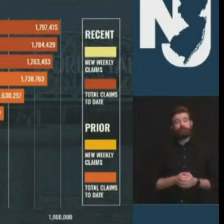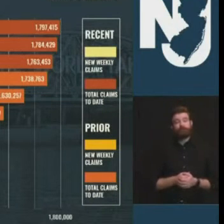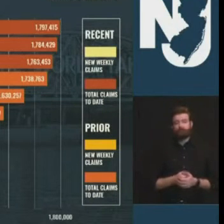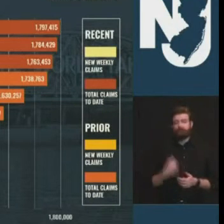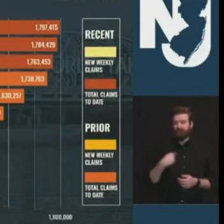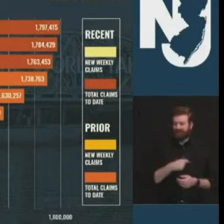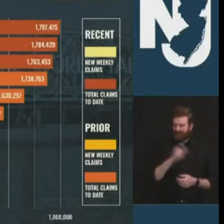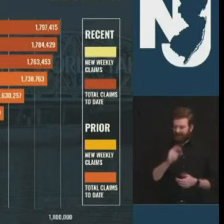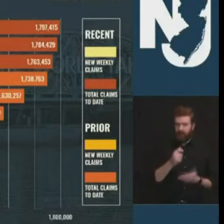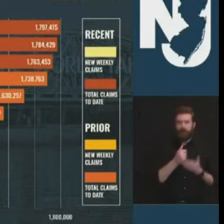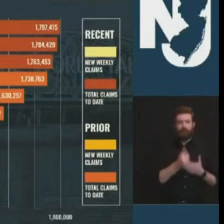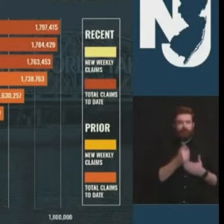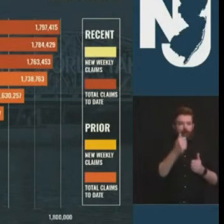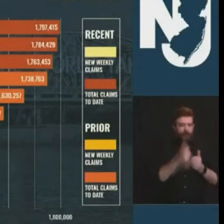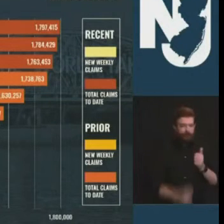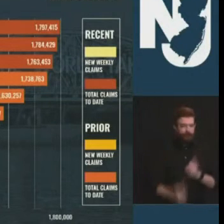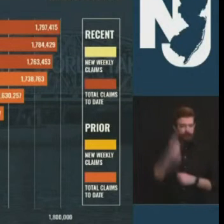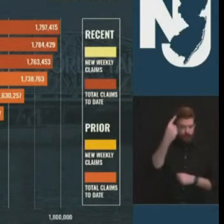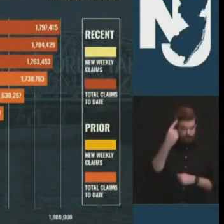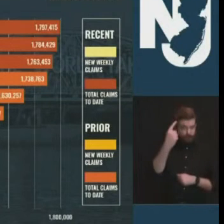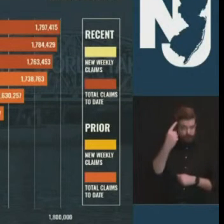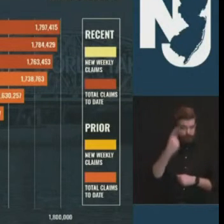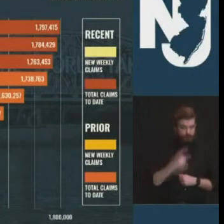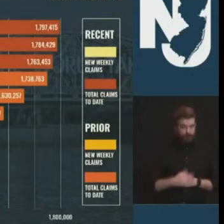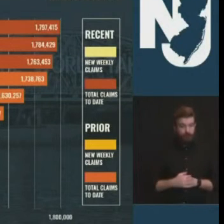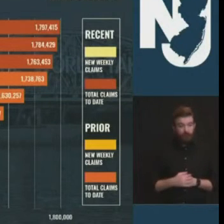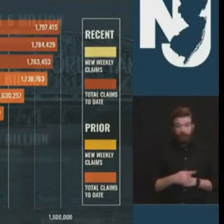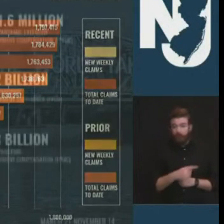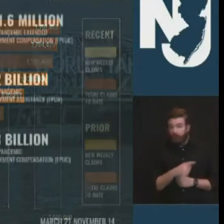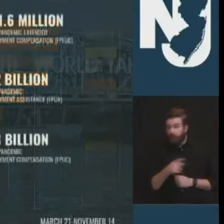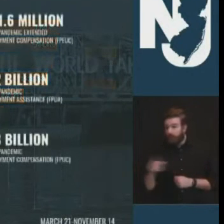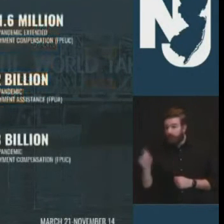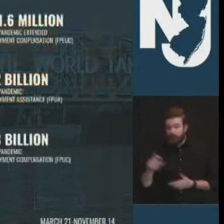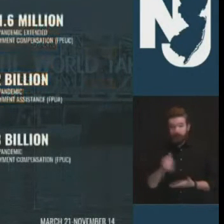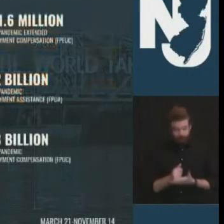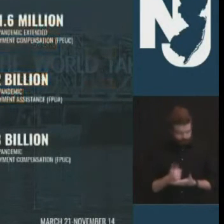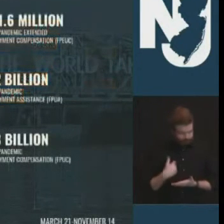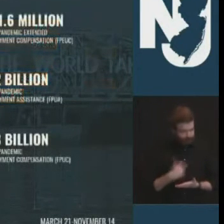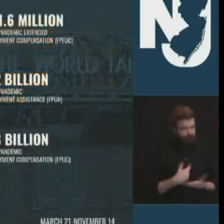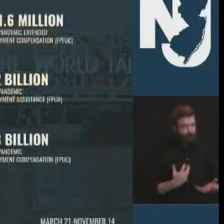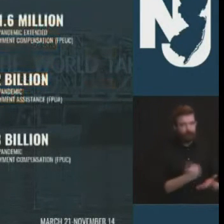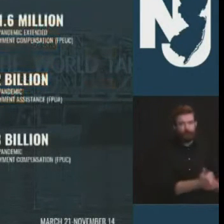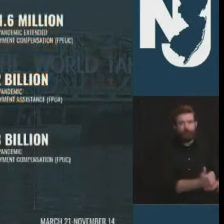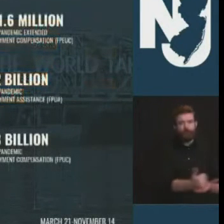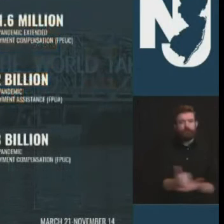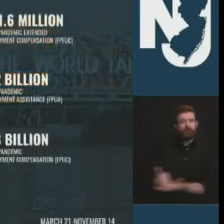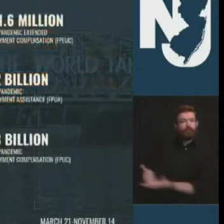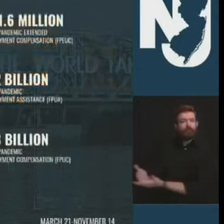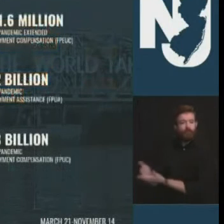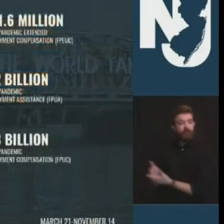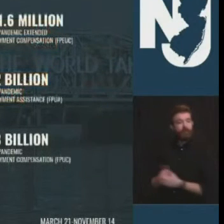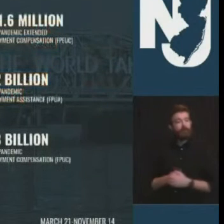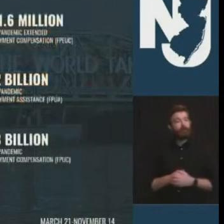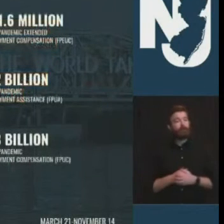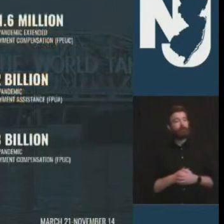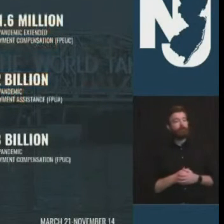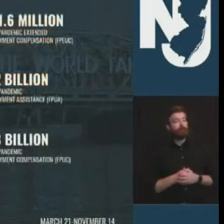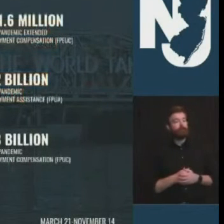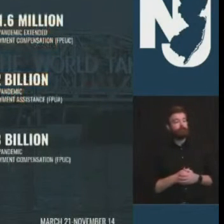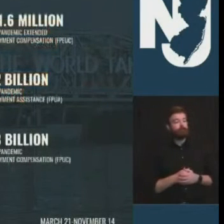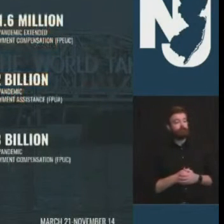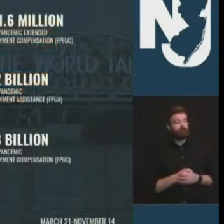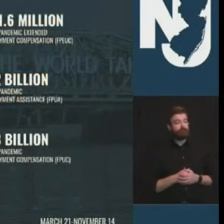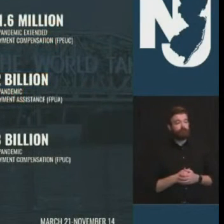single one of them and for the 1.5 million who have been deemed eligible for payments of that group